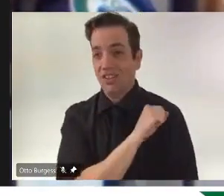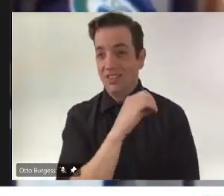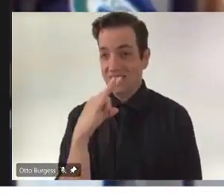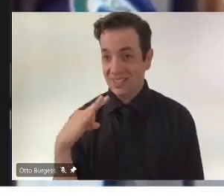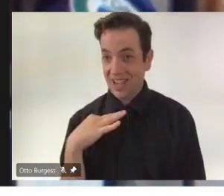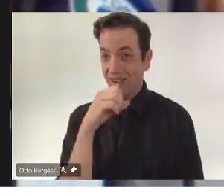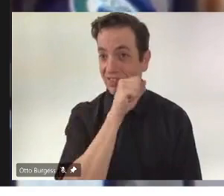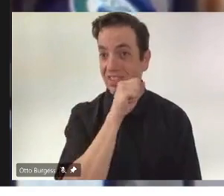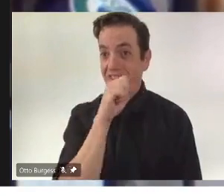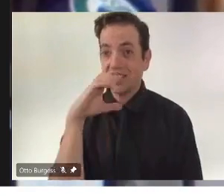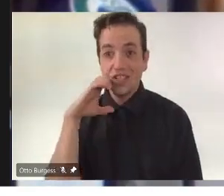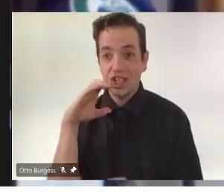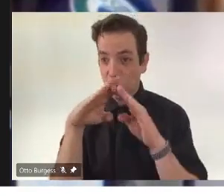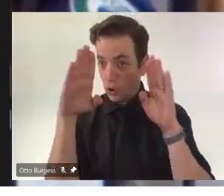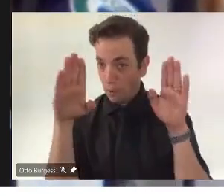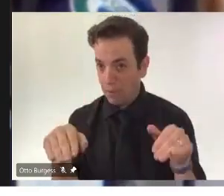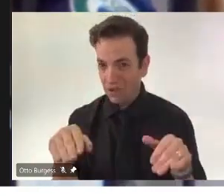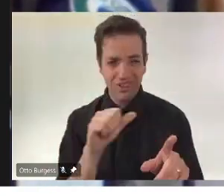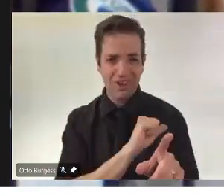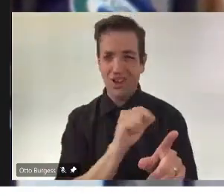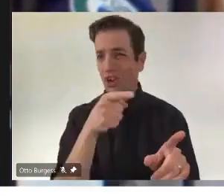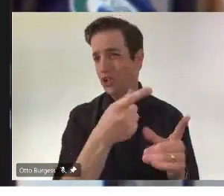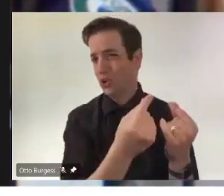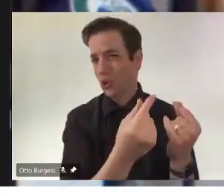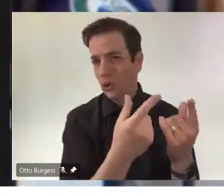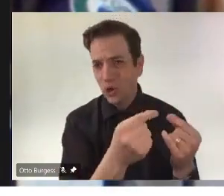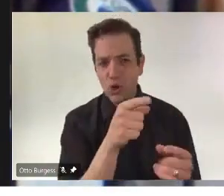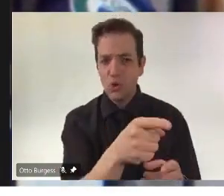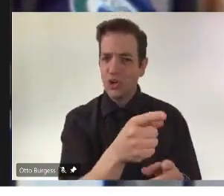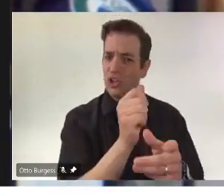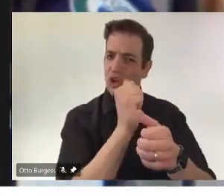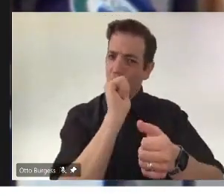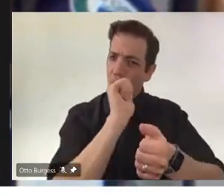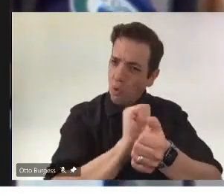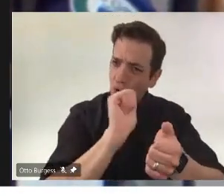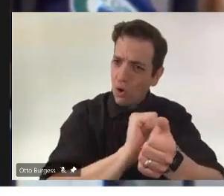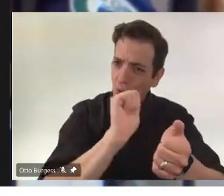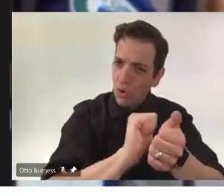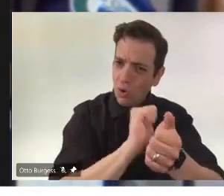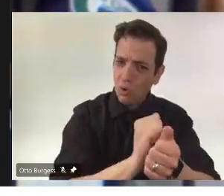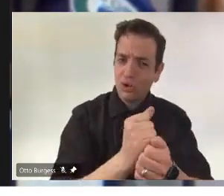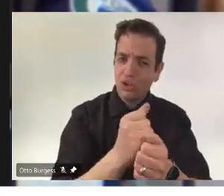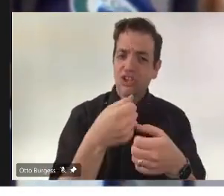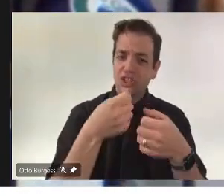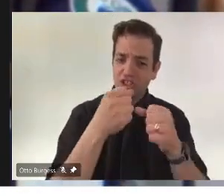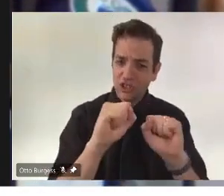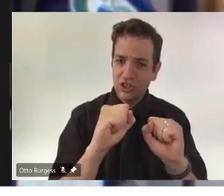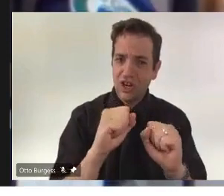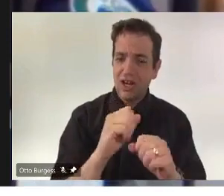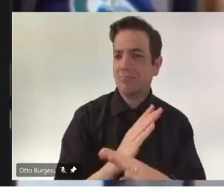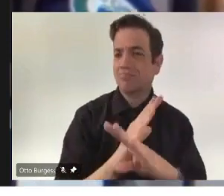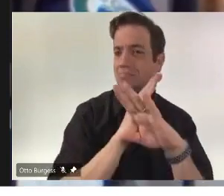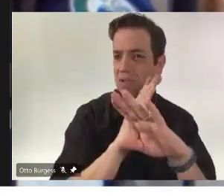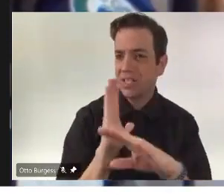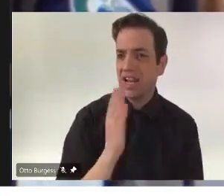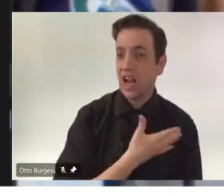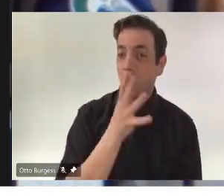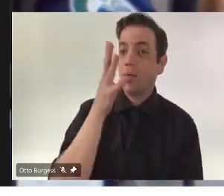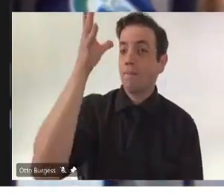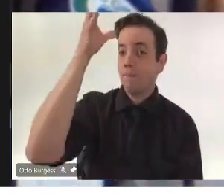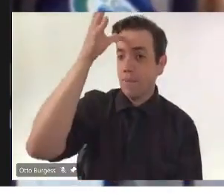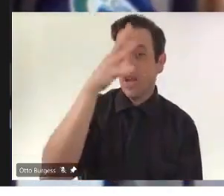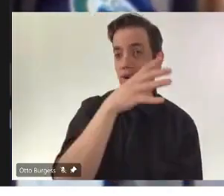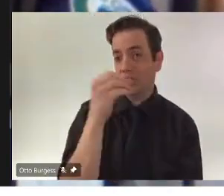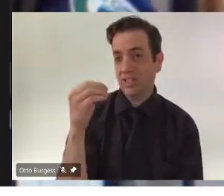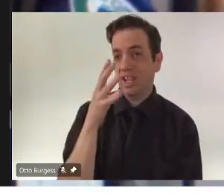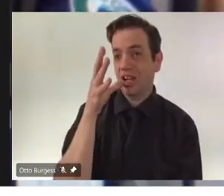above and beyond to keep our parents and grandparents safe. The end is in sight. We're going to get there soon. So as long as we all roll up our